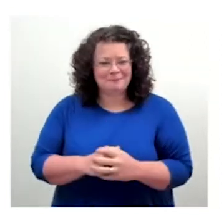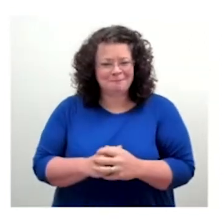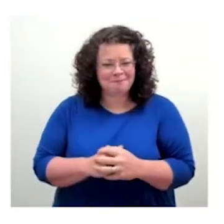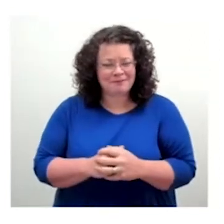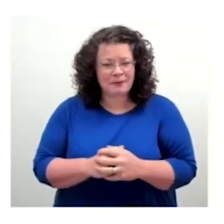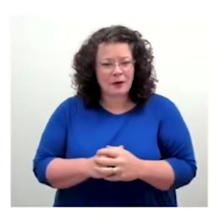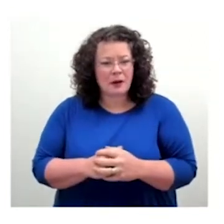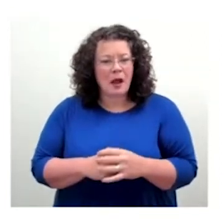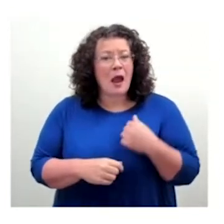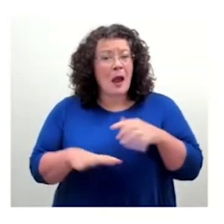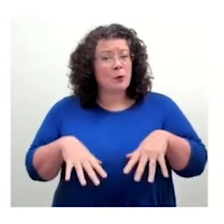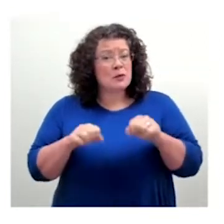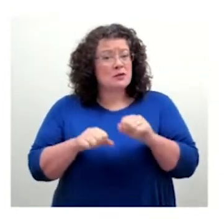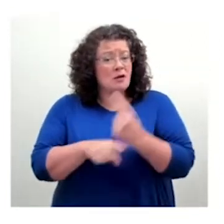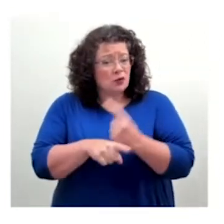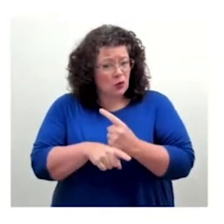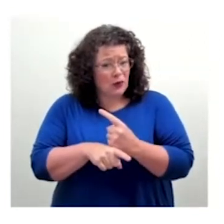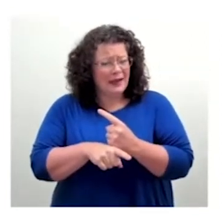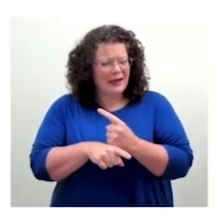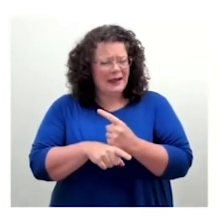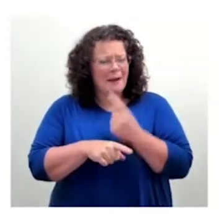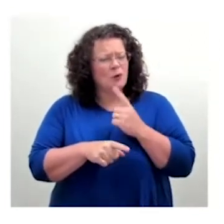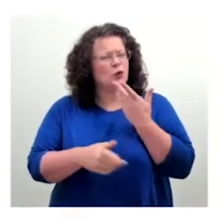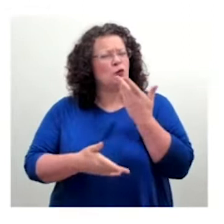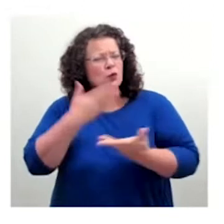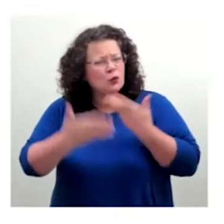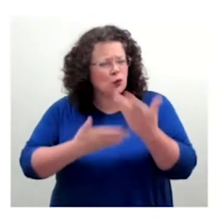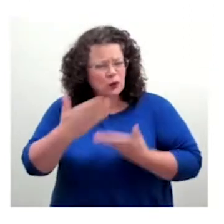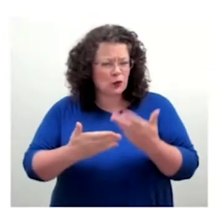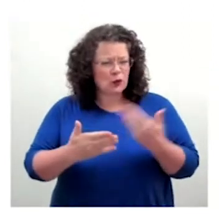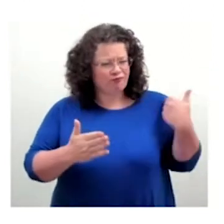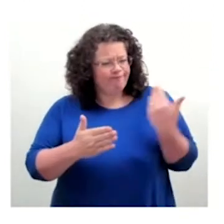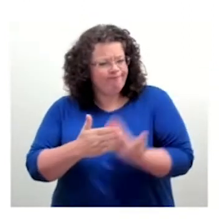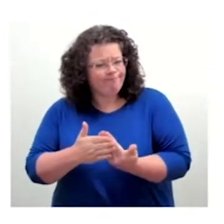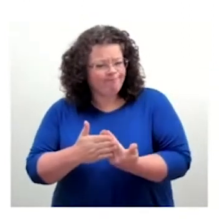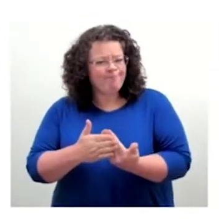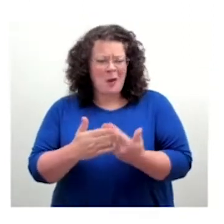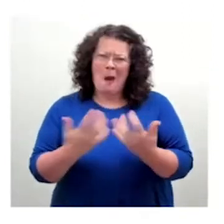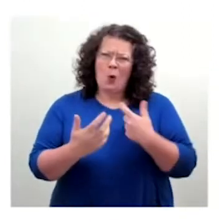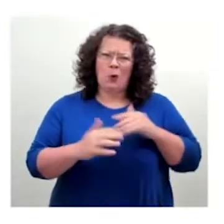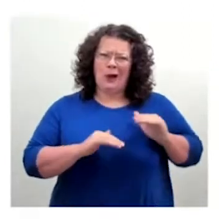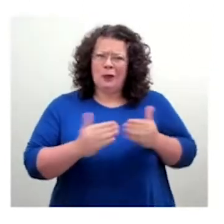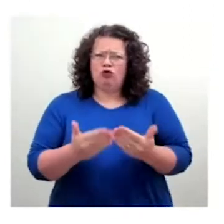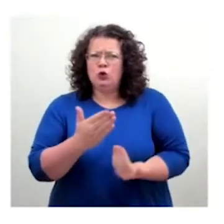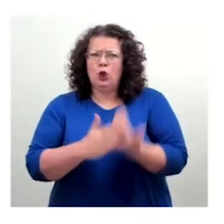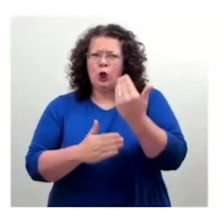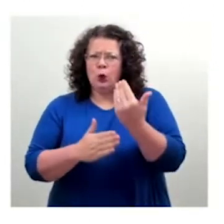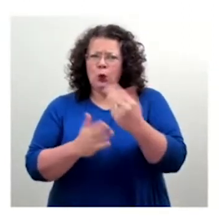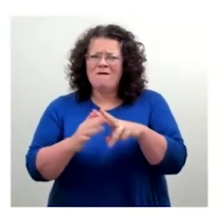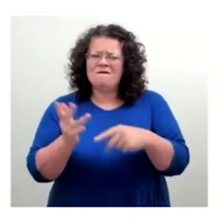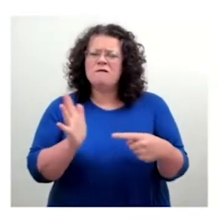actually, what that uncovered for us along the way, with regard to accessible reading, etc. So